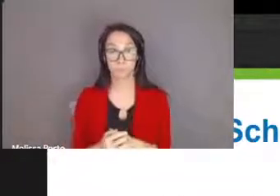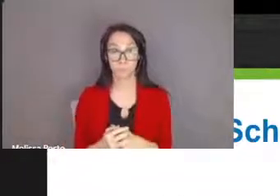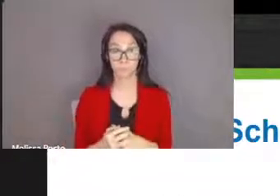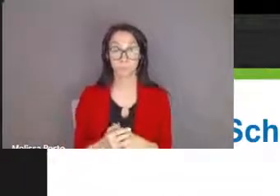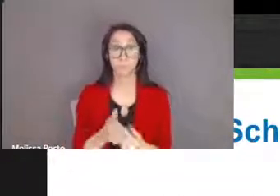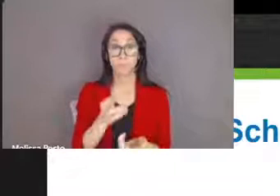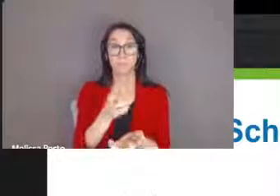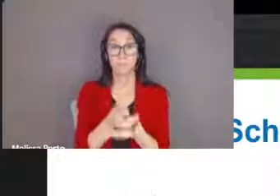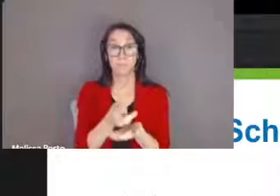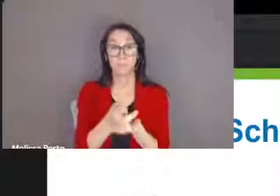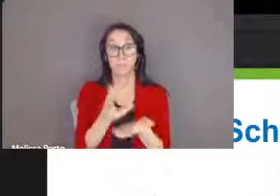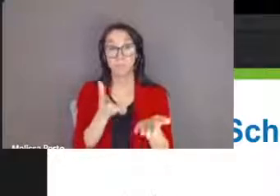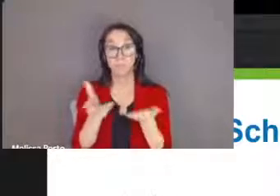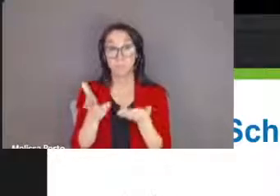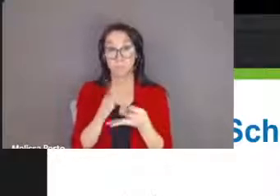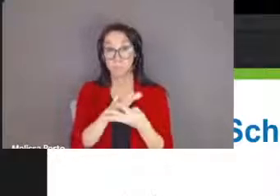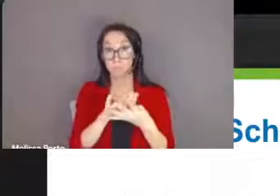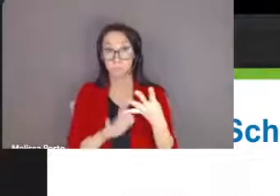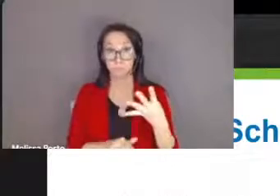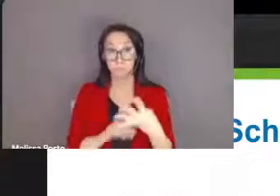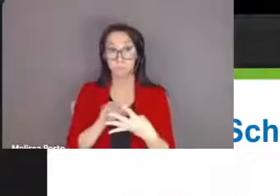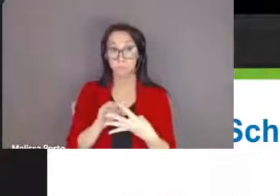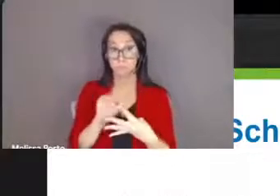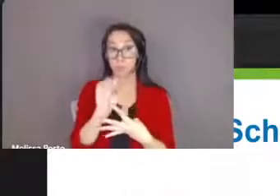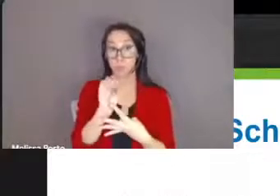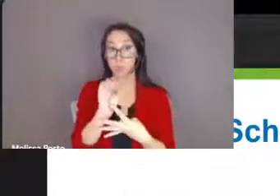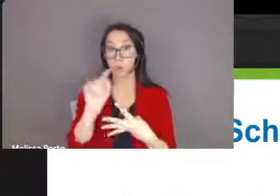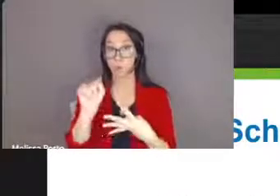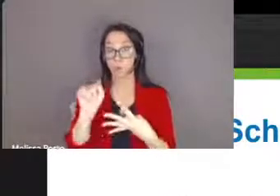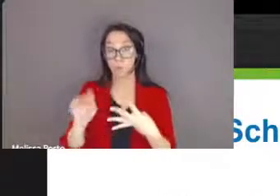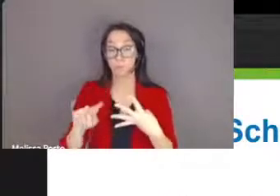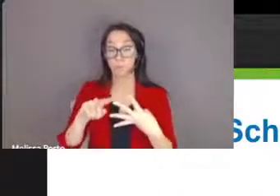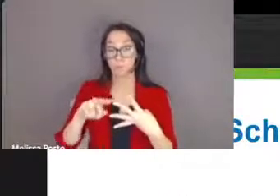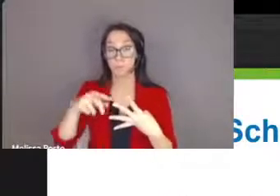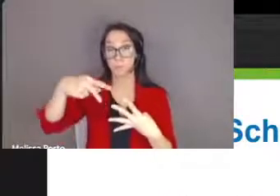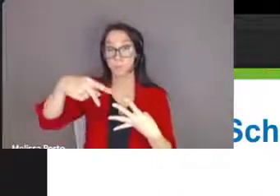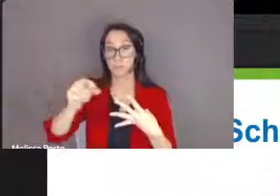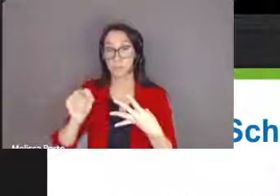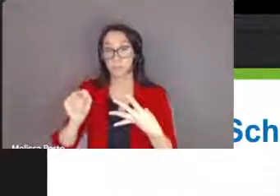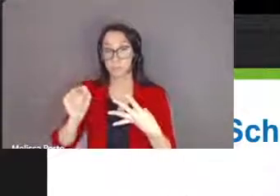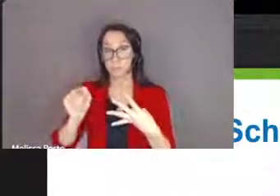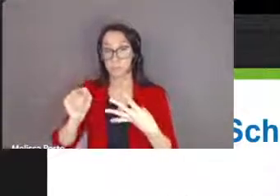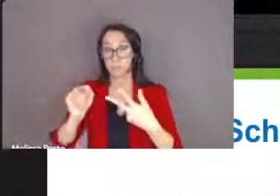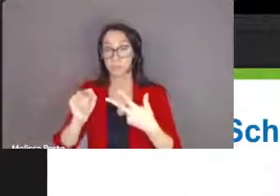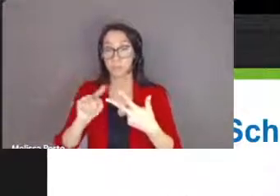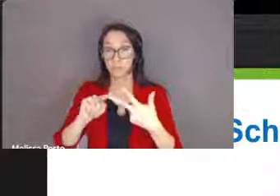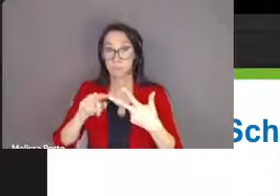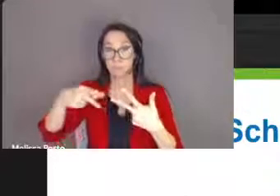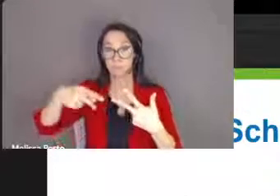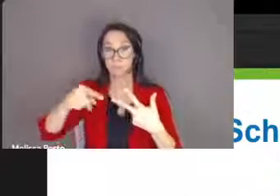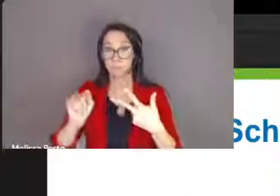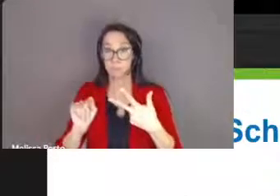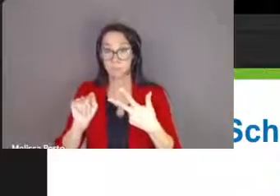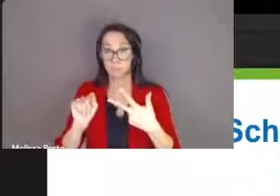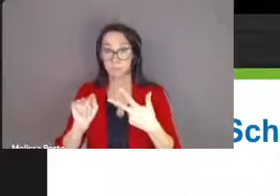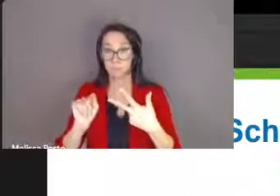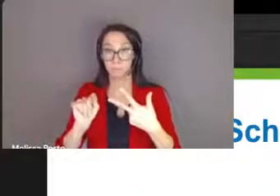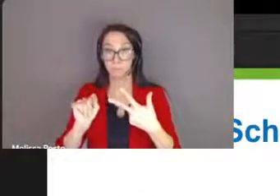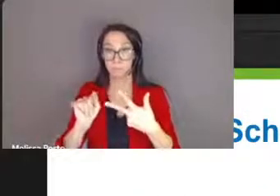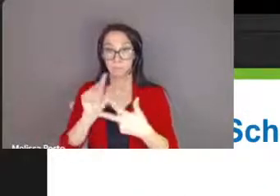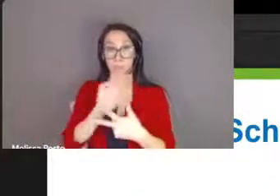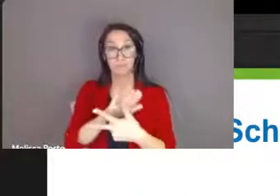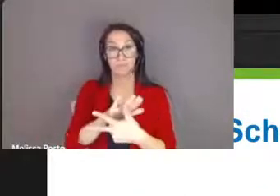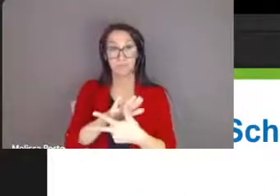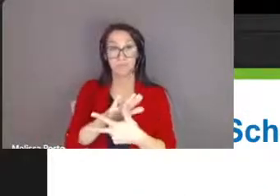occupational therapy physiotherapy and speech therapy ot and pt